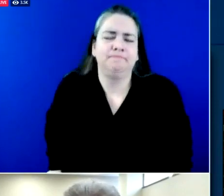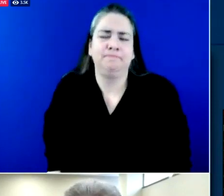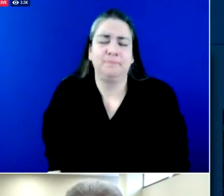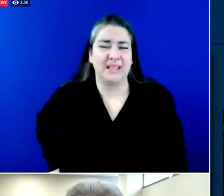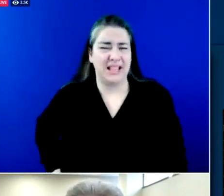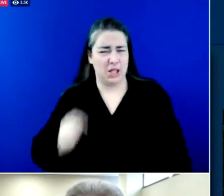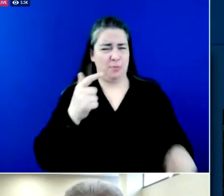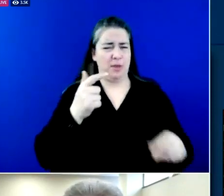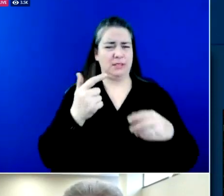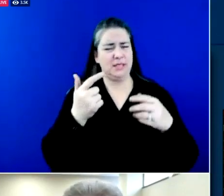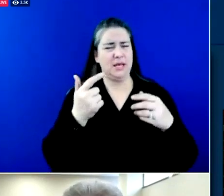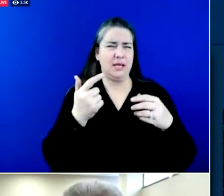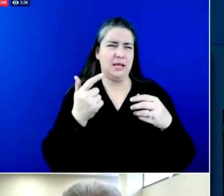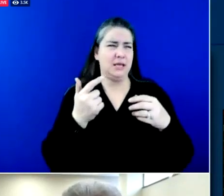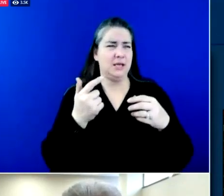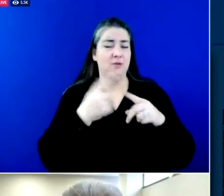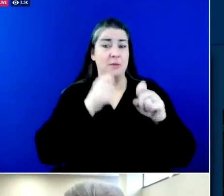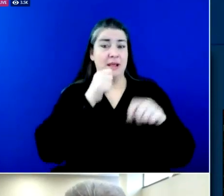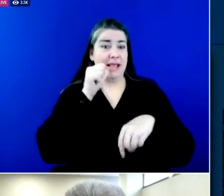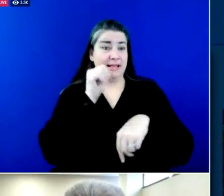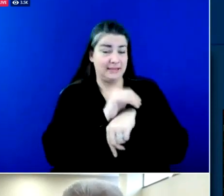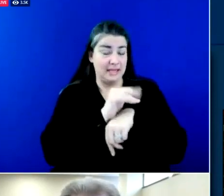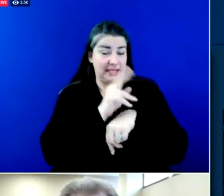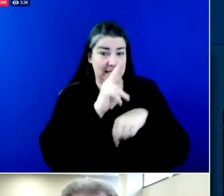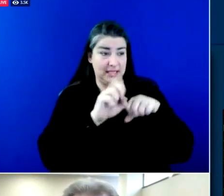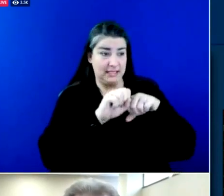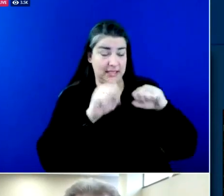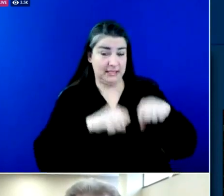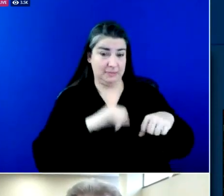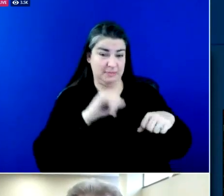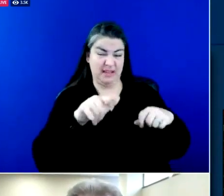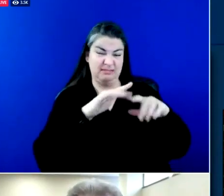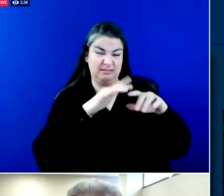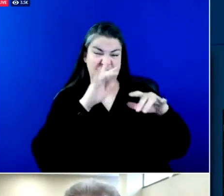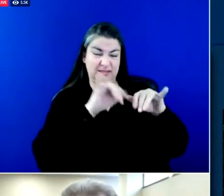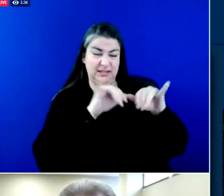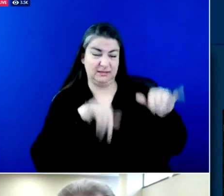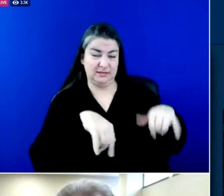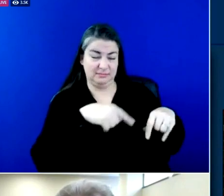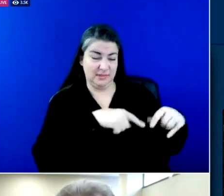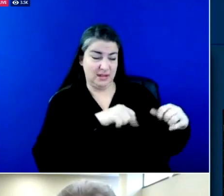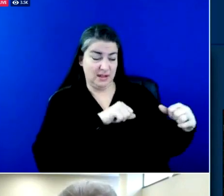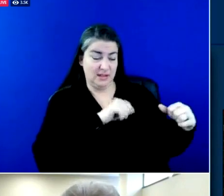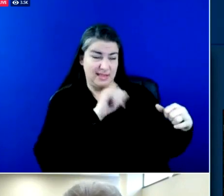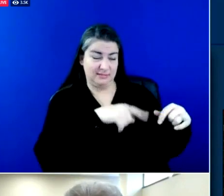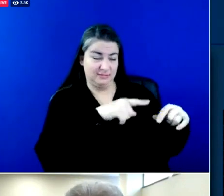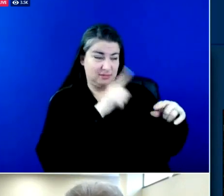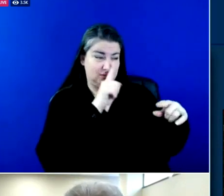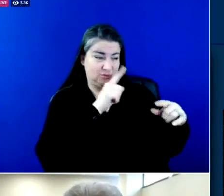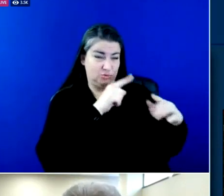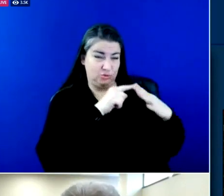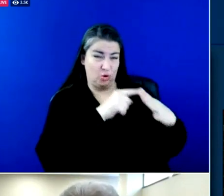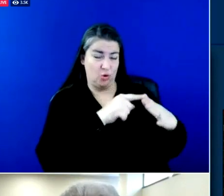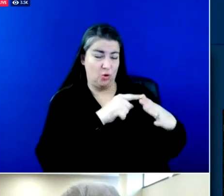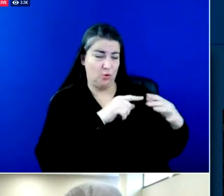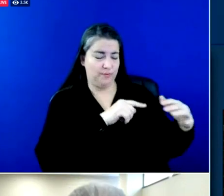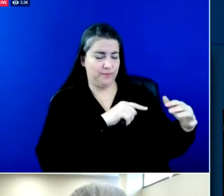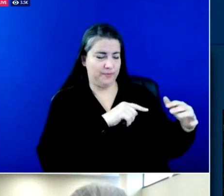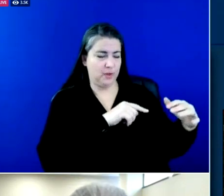As you can see, the system will transit out of the Commonwealth midday and early afternoon.